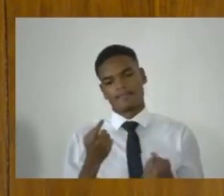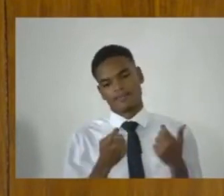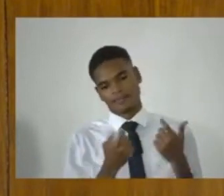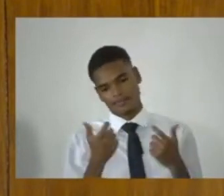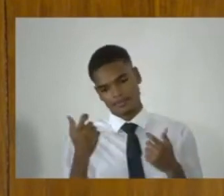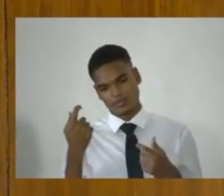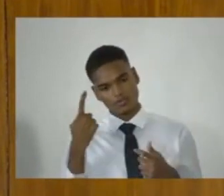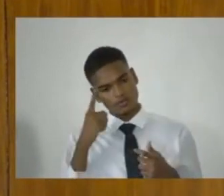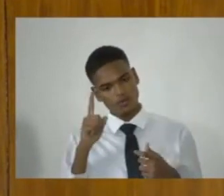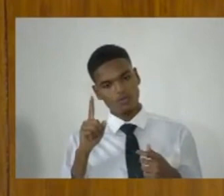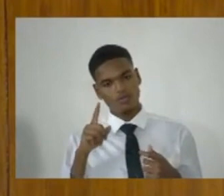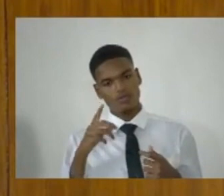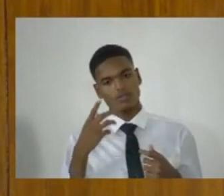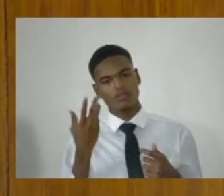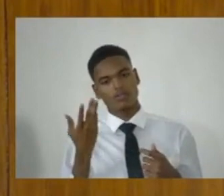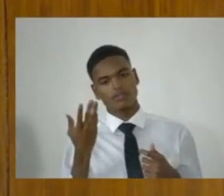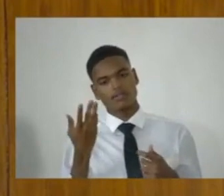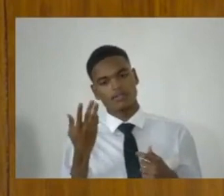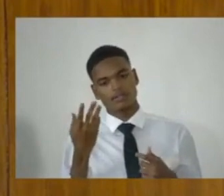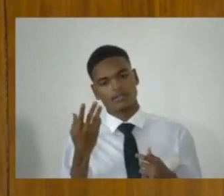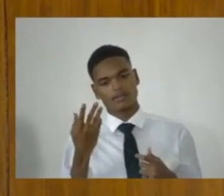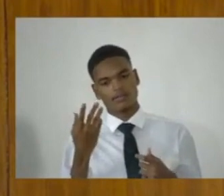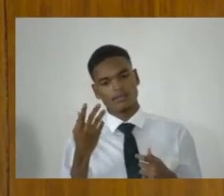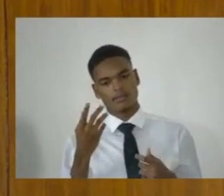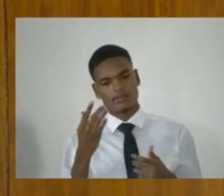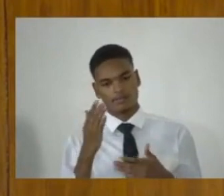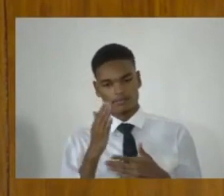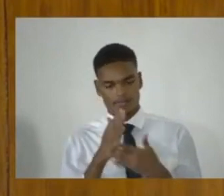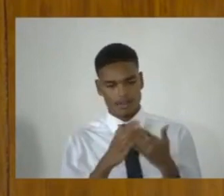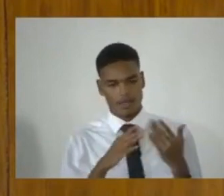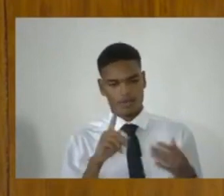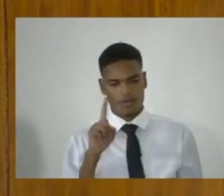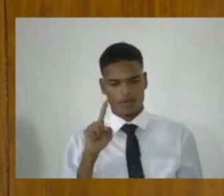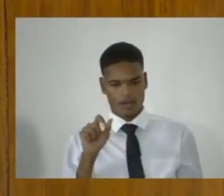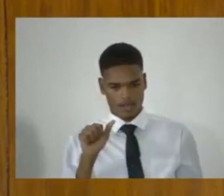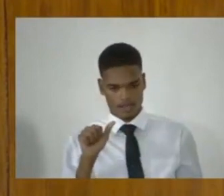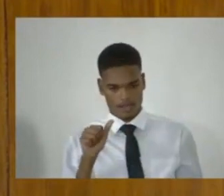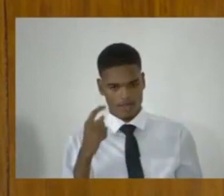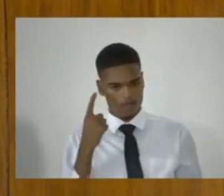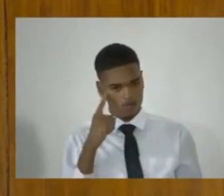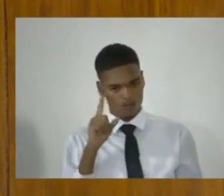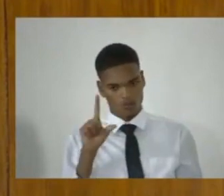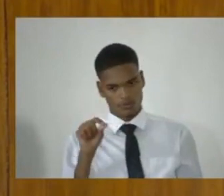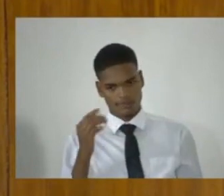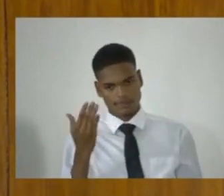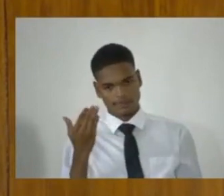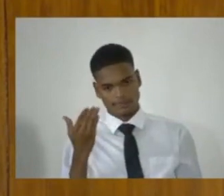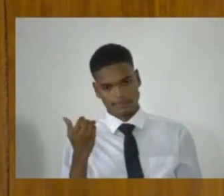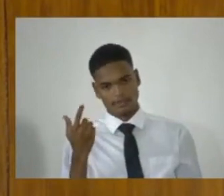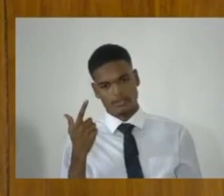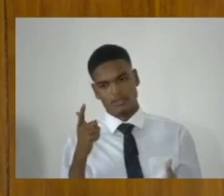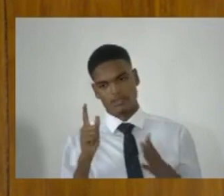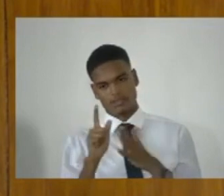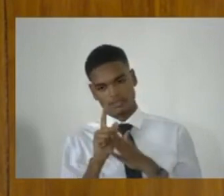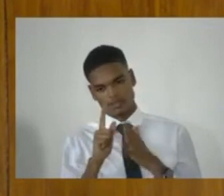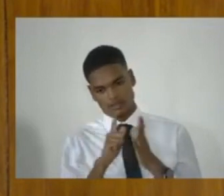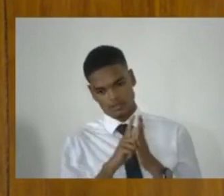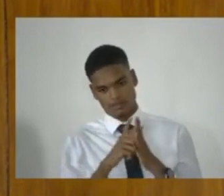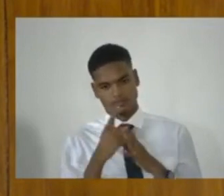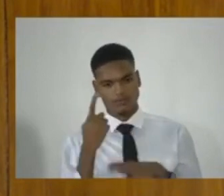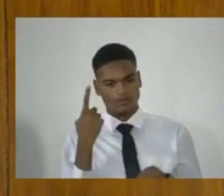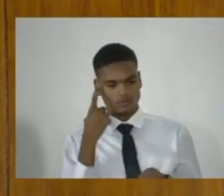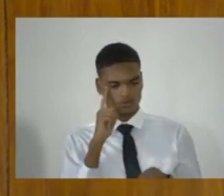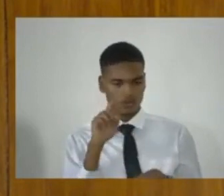part, part 1A of the 2015 amendment to the Criminal Justice